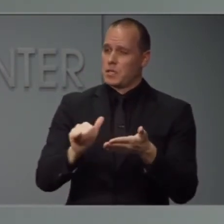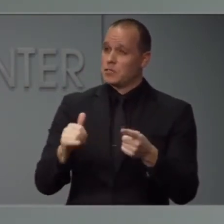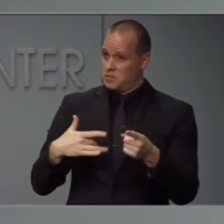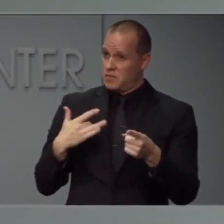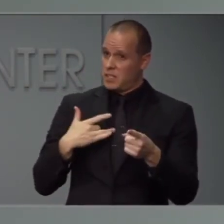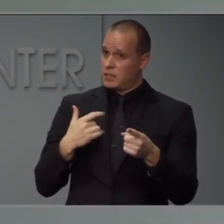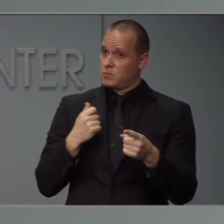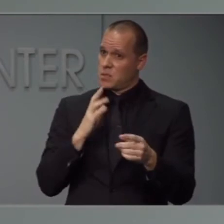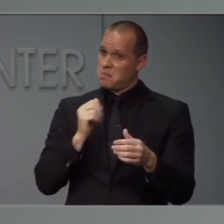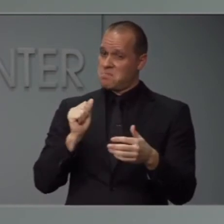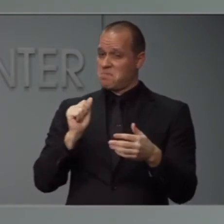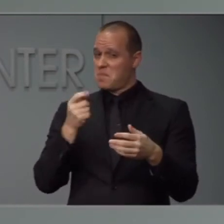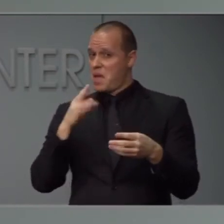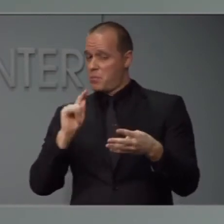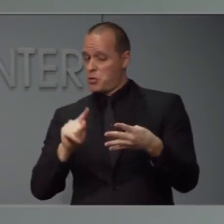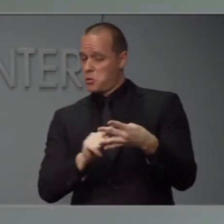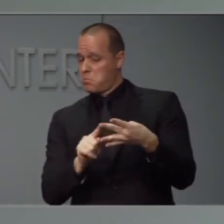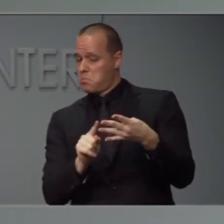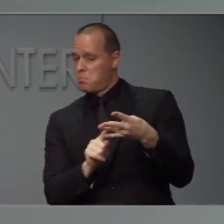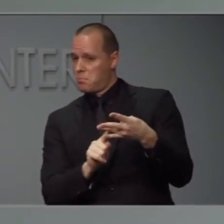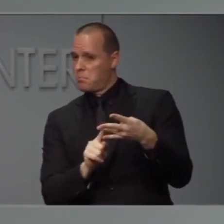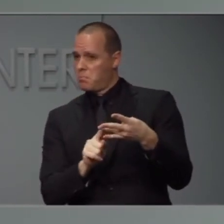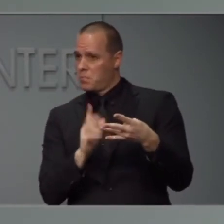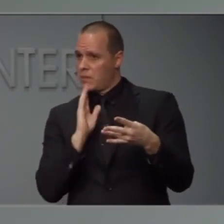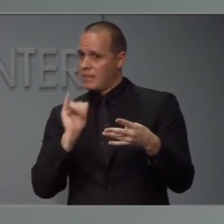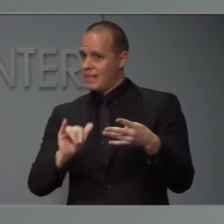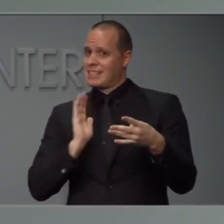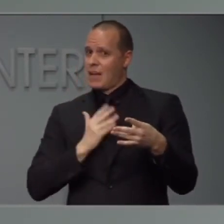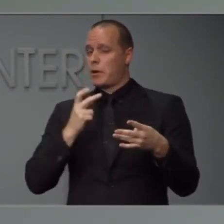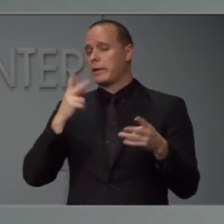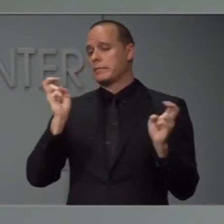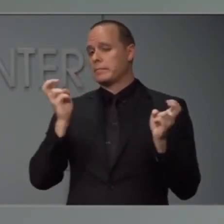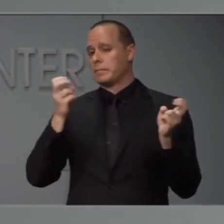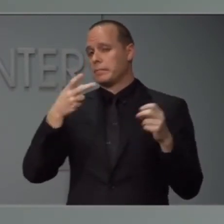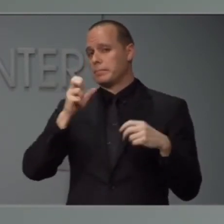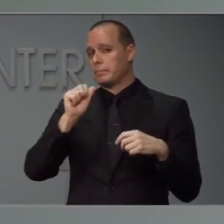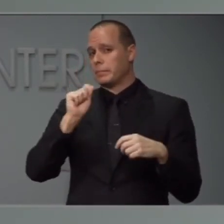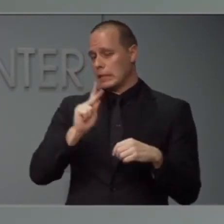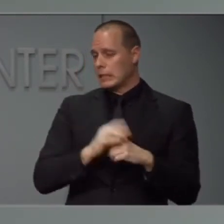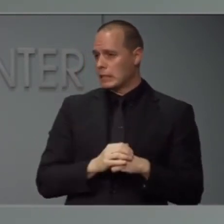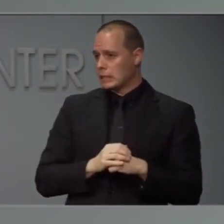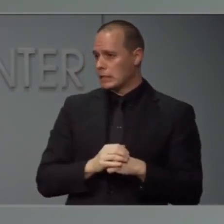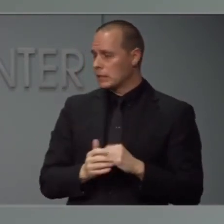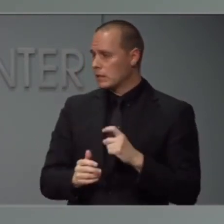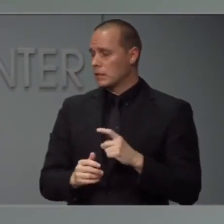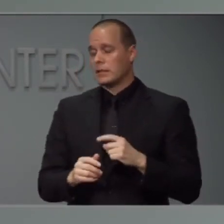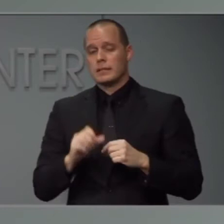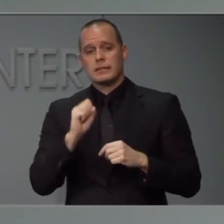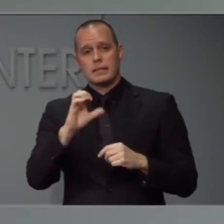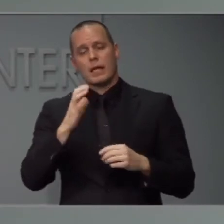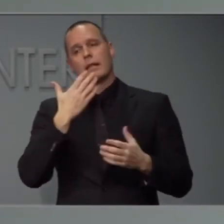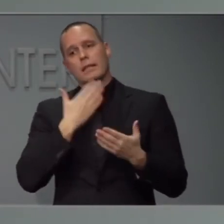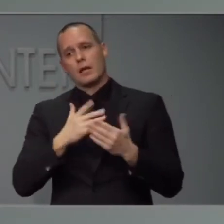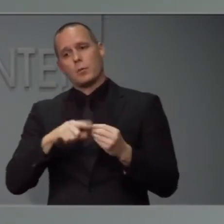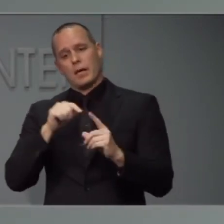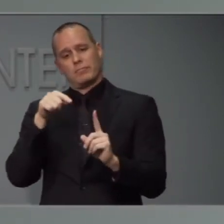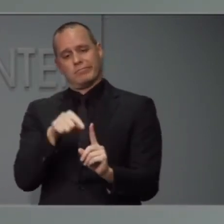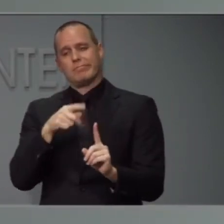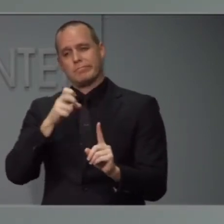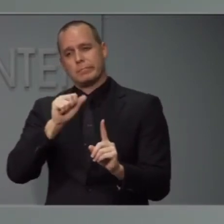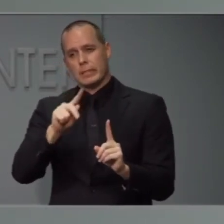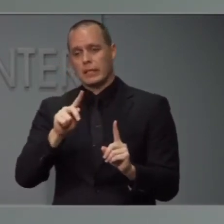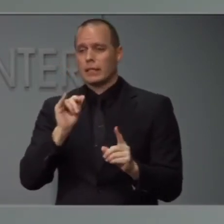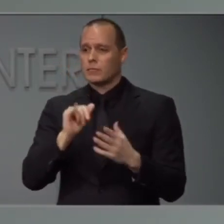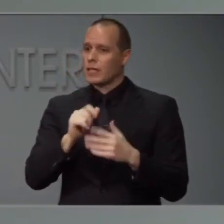for the question about the peak. Again, it is a hard thing to put our precision around.